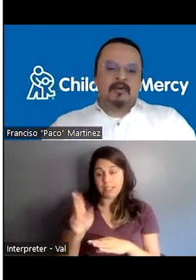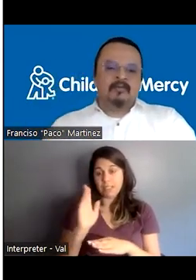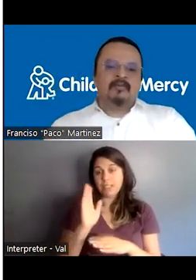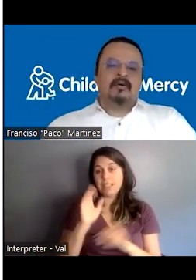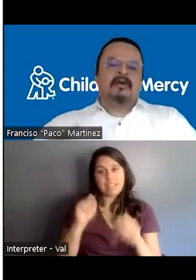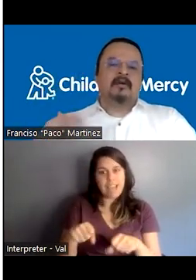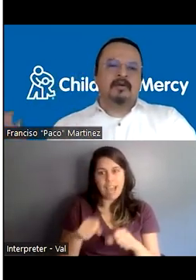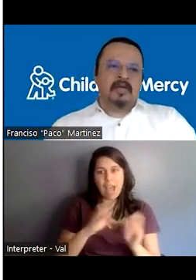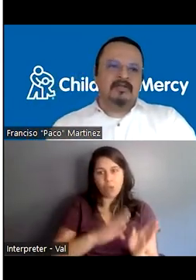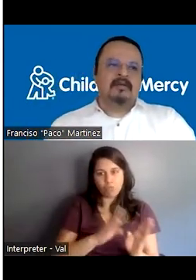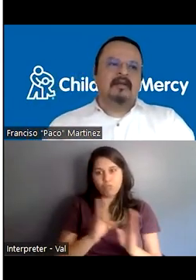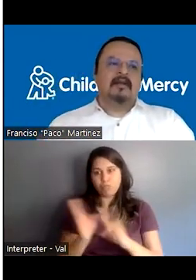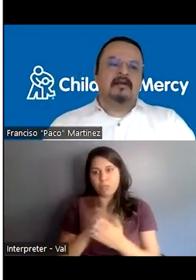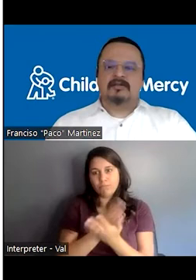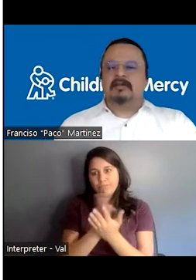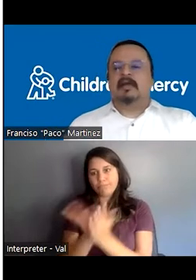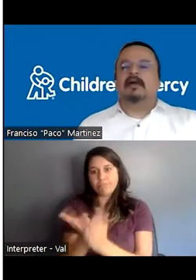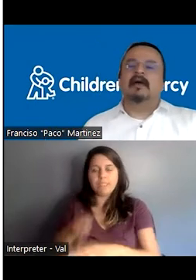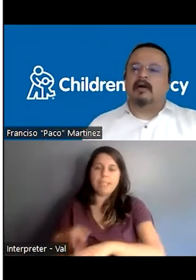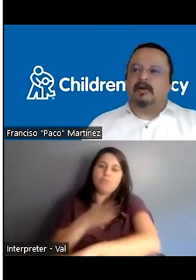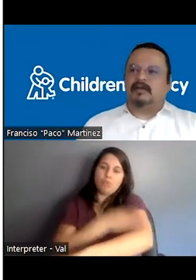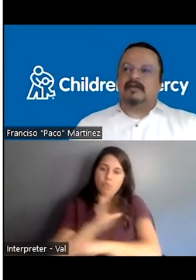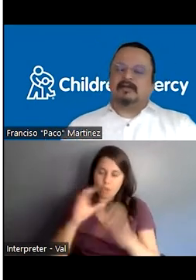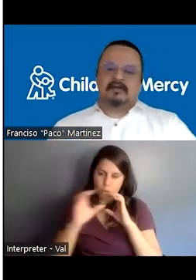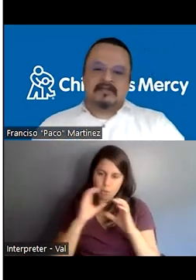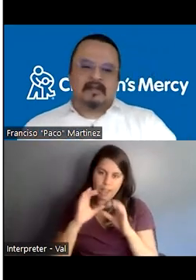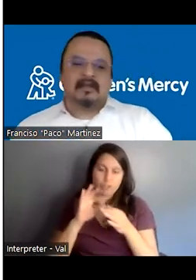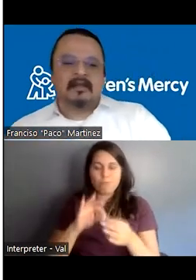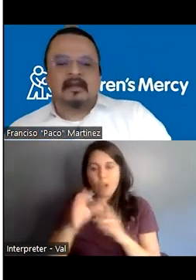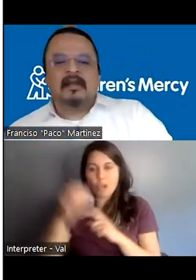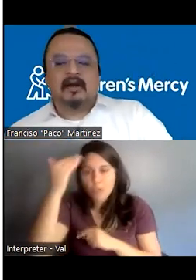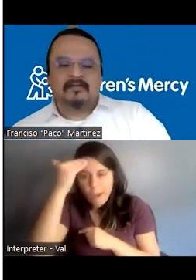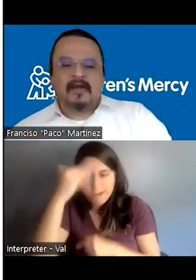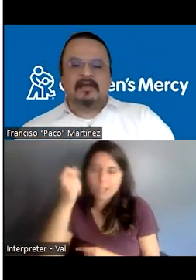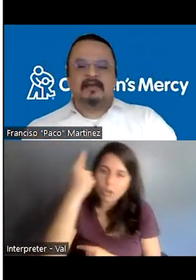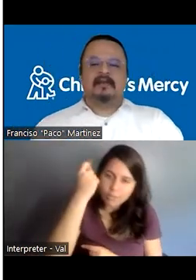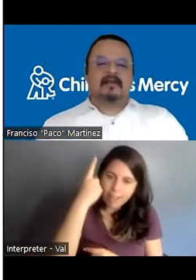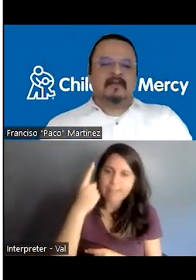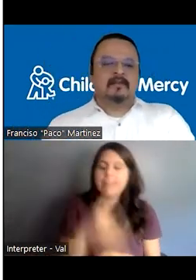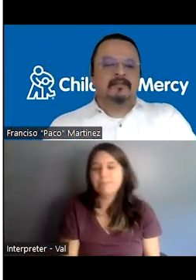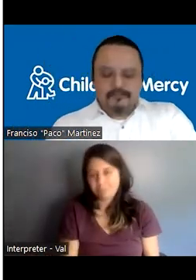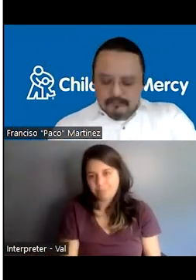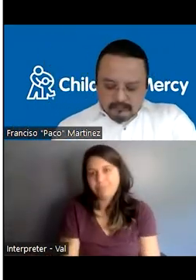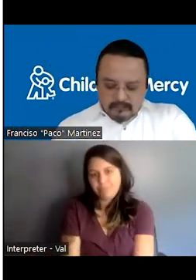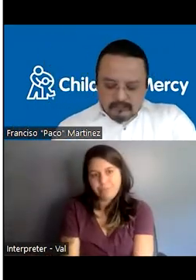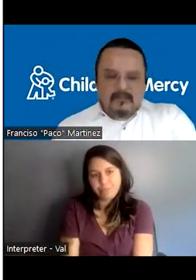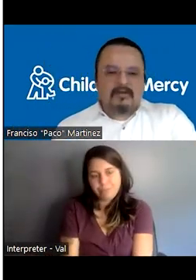improve all the communication and the cultural awareness and understanding of the families that they see.